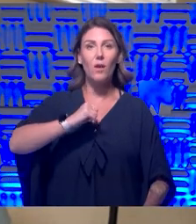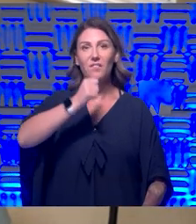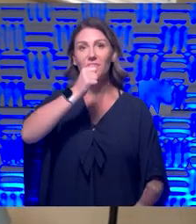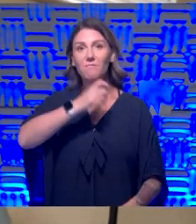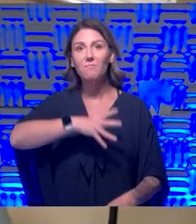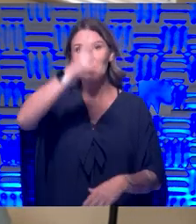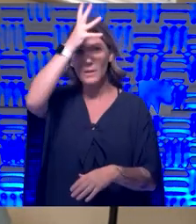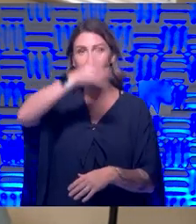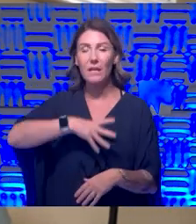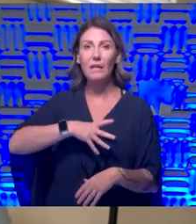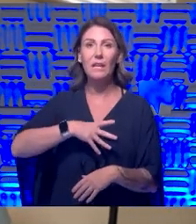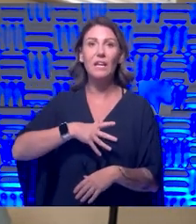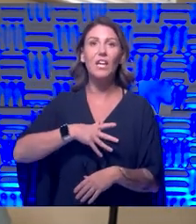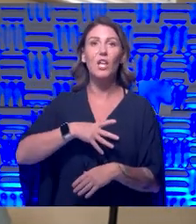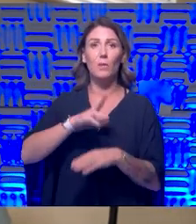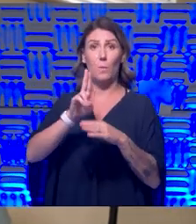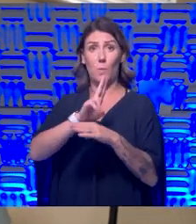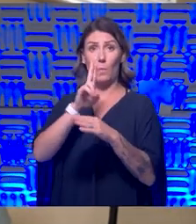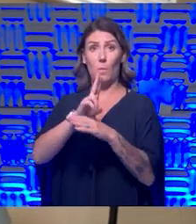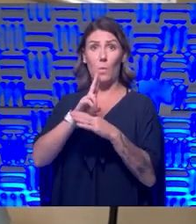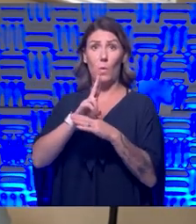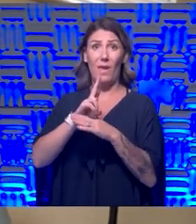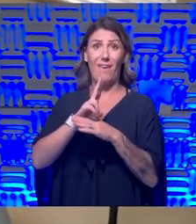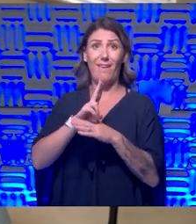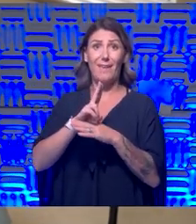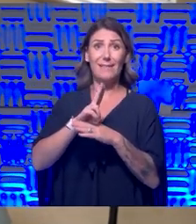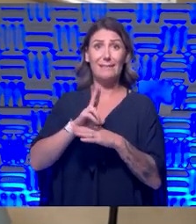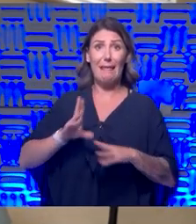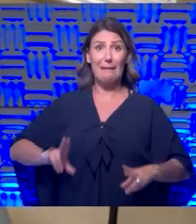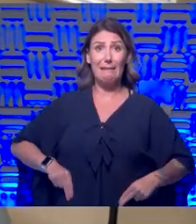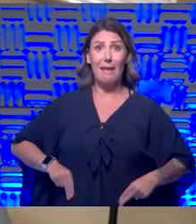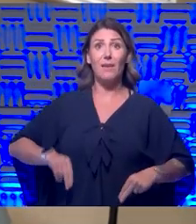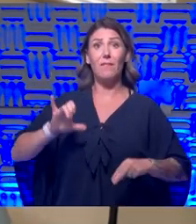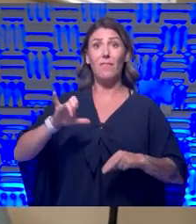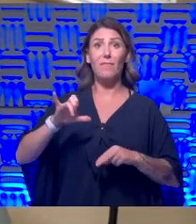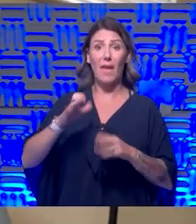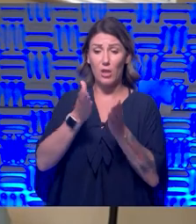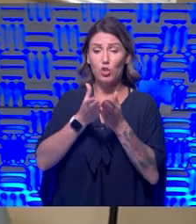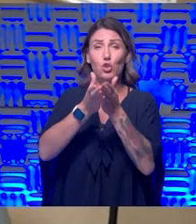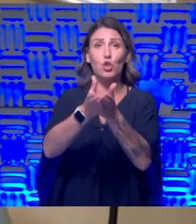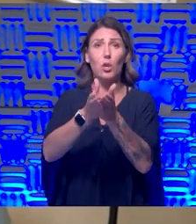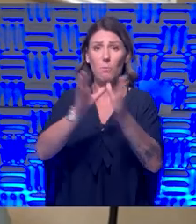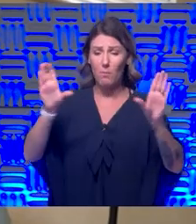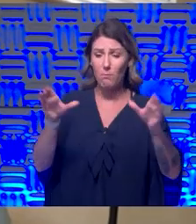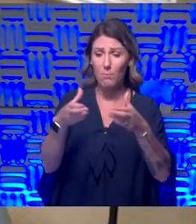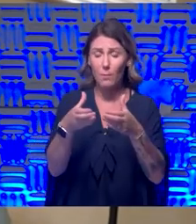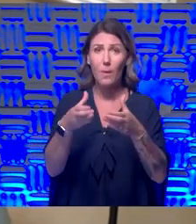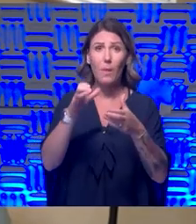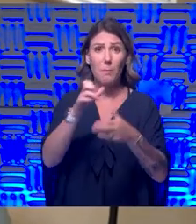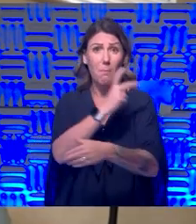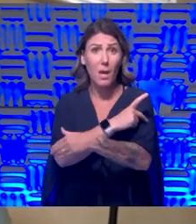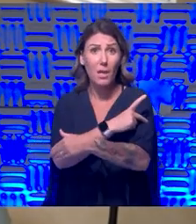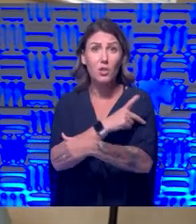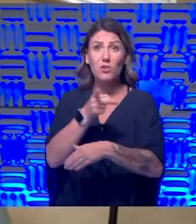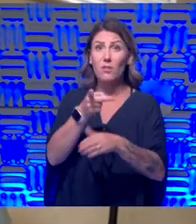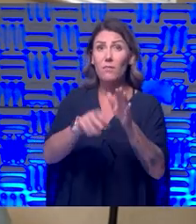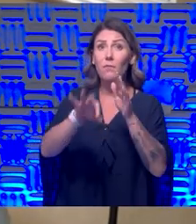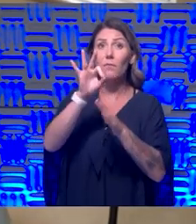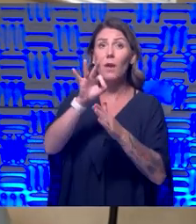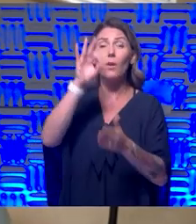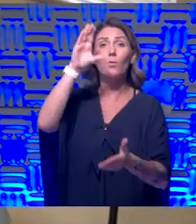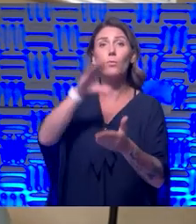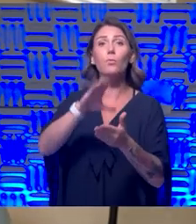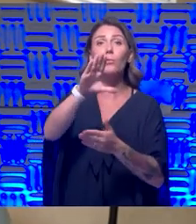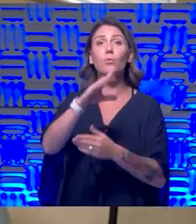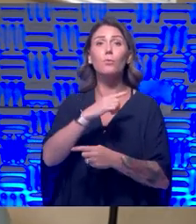on the Theodore Roosevelt, the U.S. Navy ship. When they looked at that group of patients, that cohort, they found that in reducing